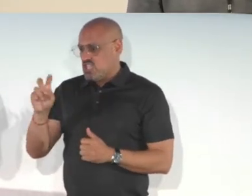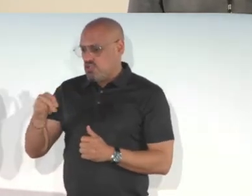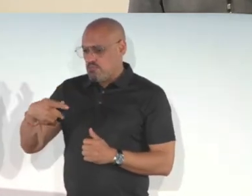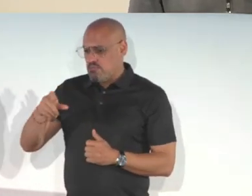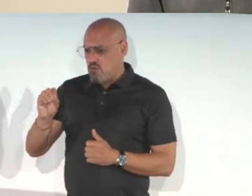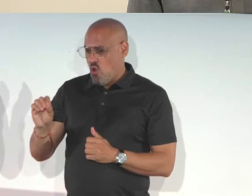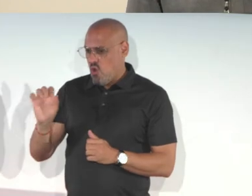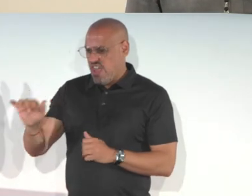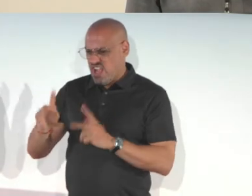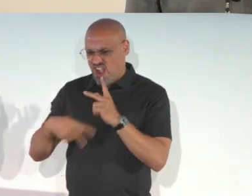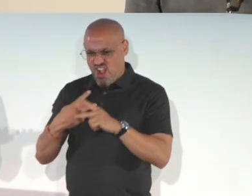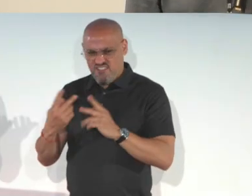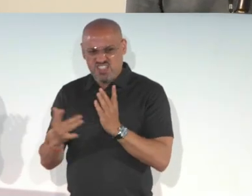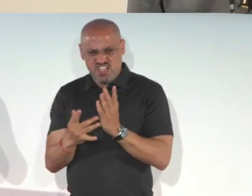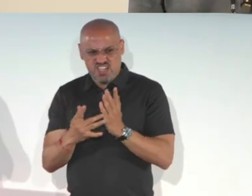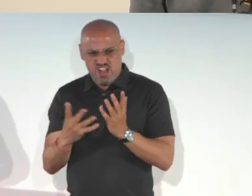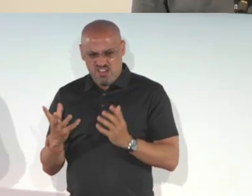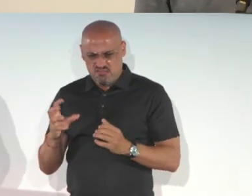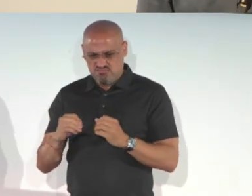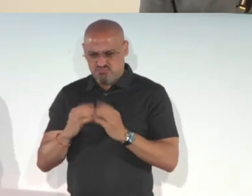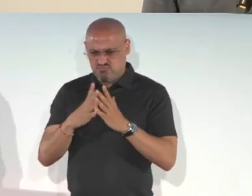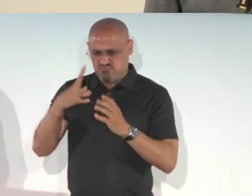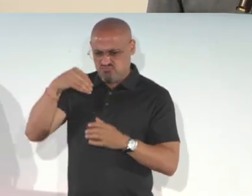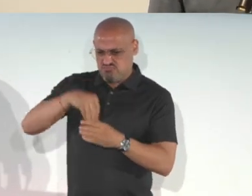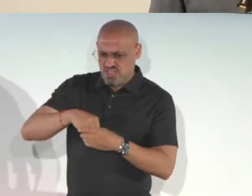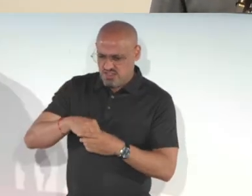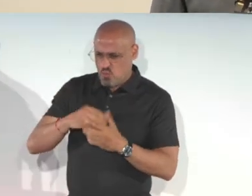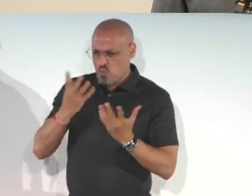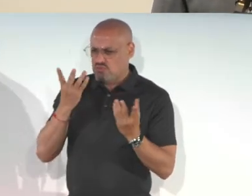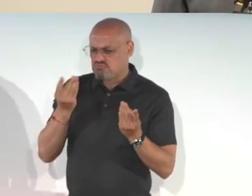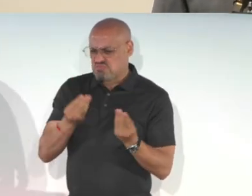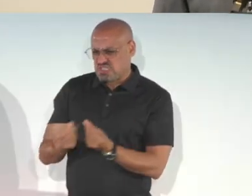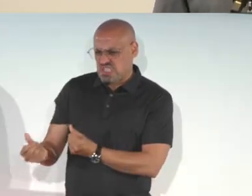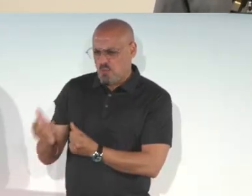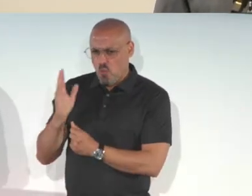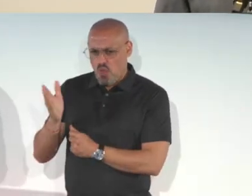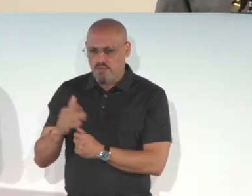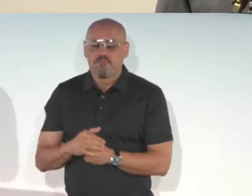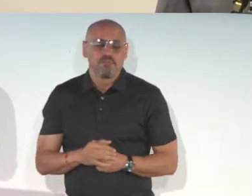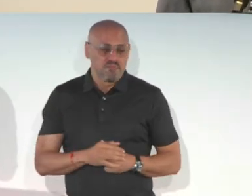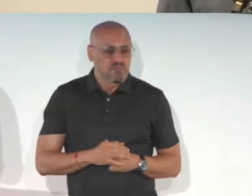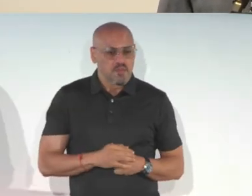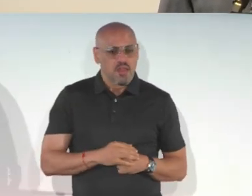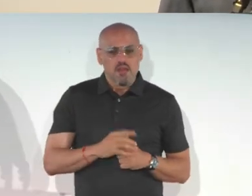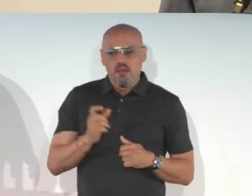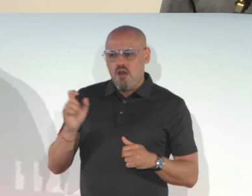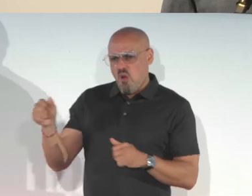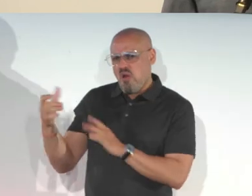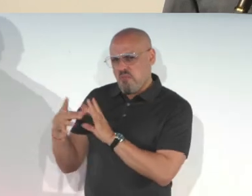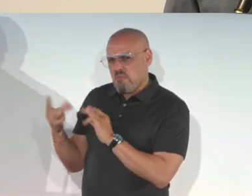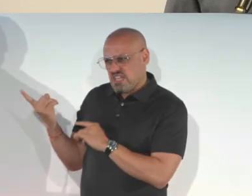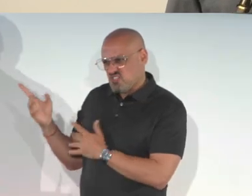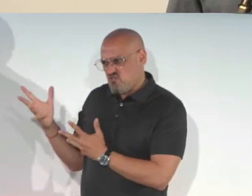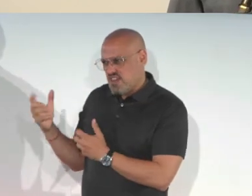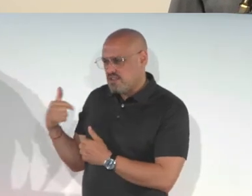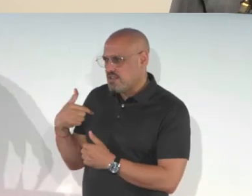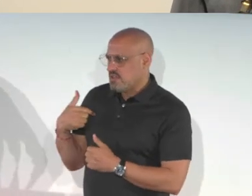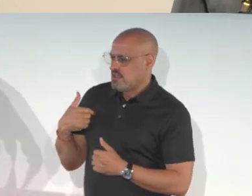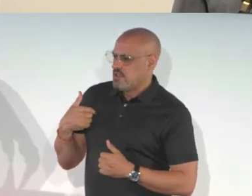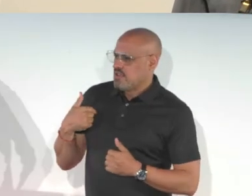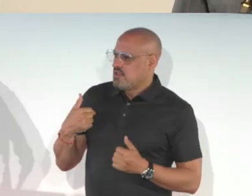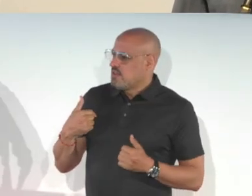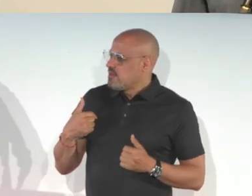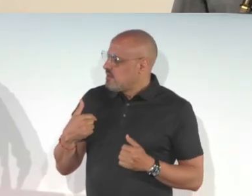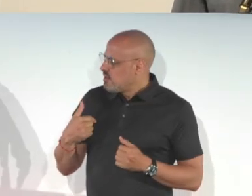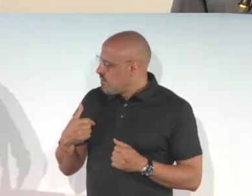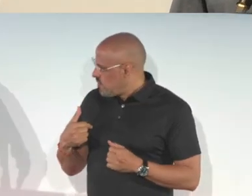clearly. Yeah. But hopefully over time, whether it's with Vision Pro or other headsets, that that type of technology will be built in and